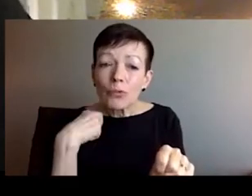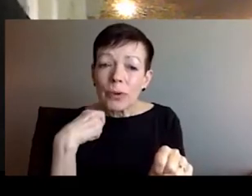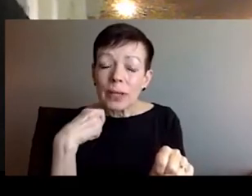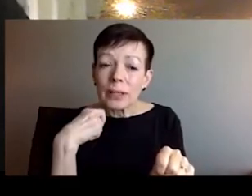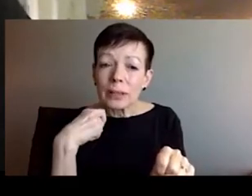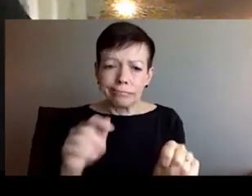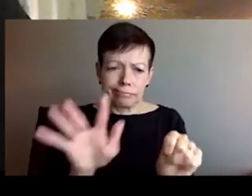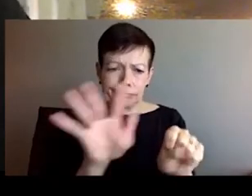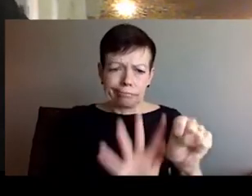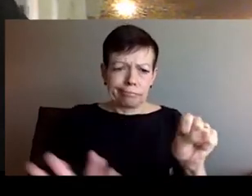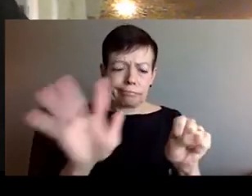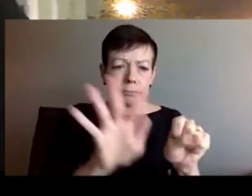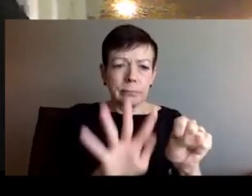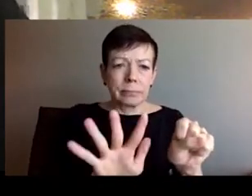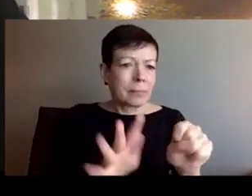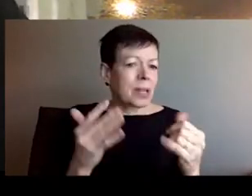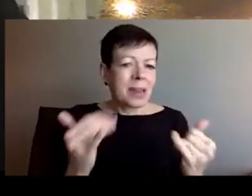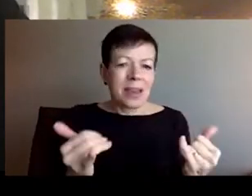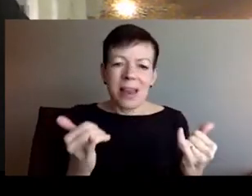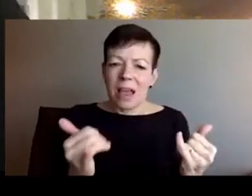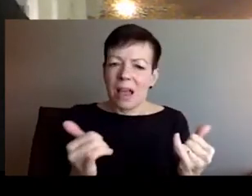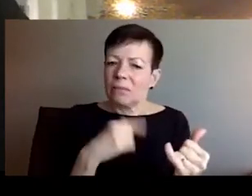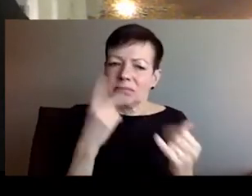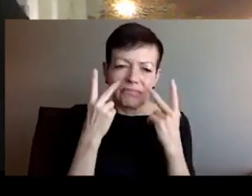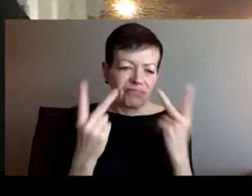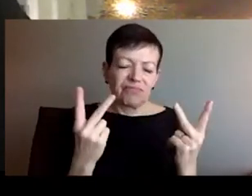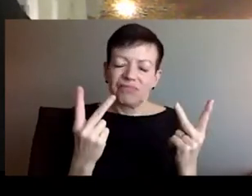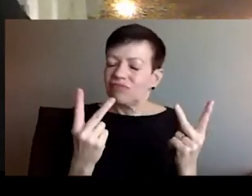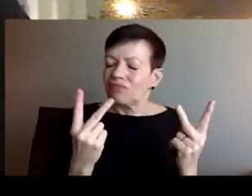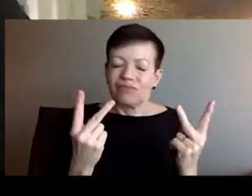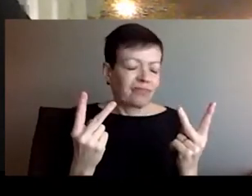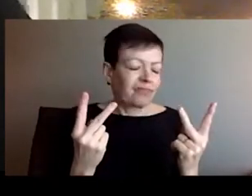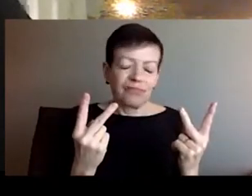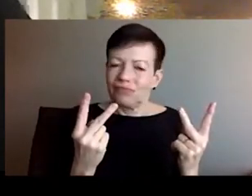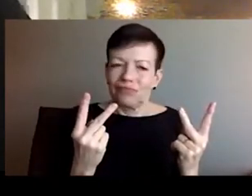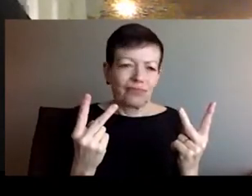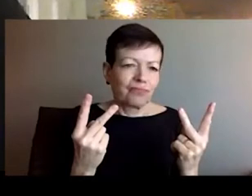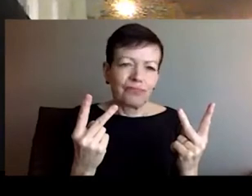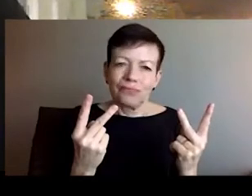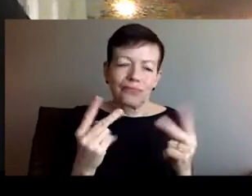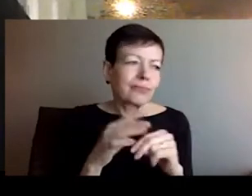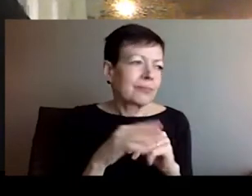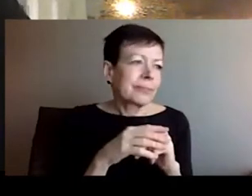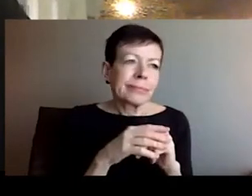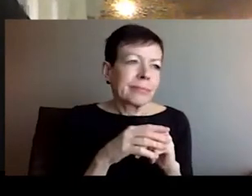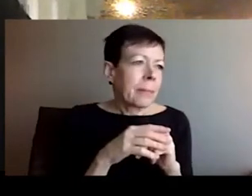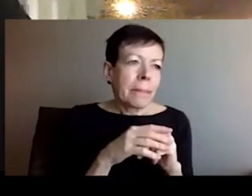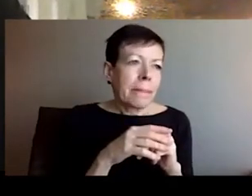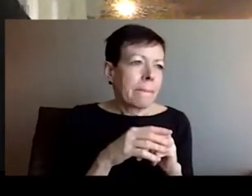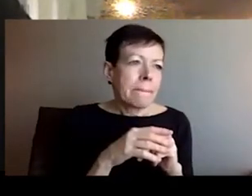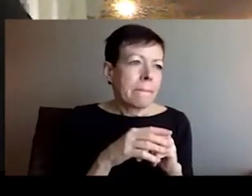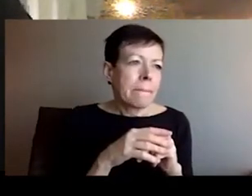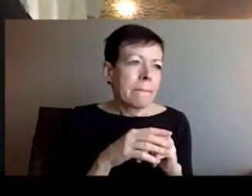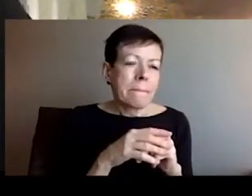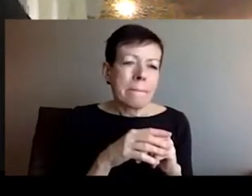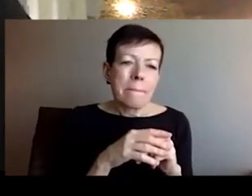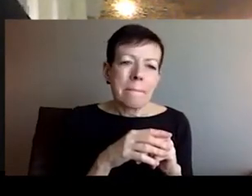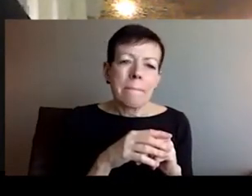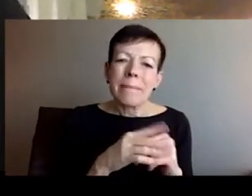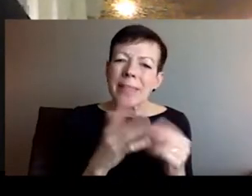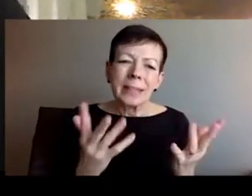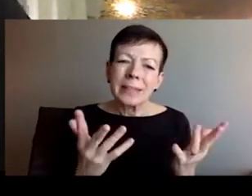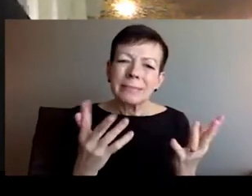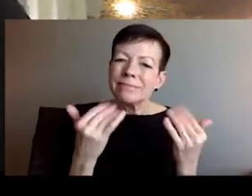this war is showing that there are no rules in Russian policy anymore. And